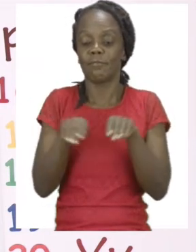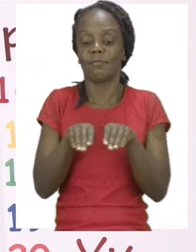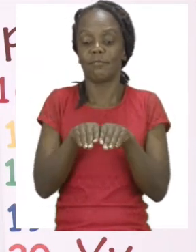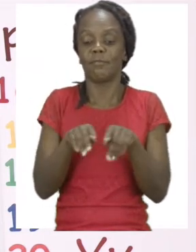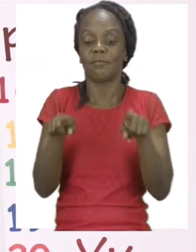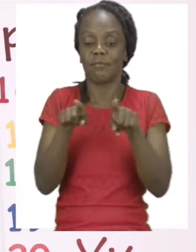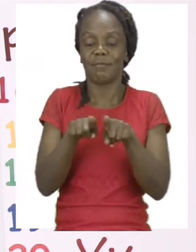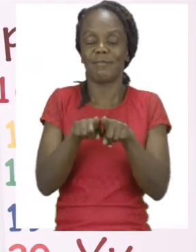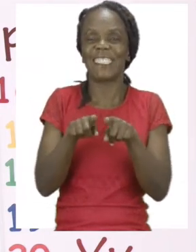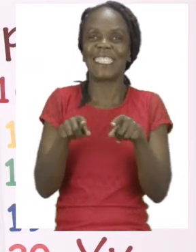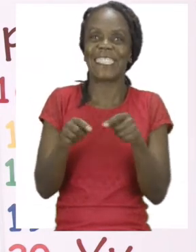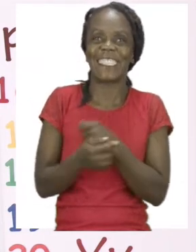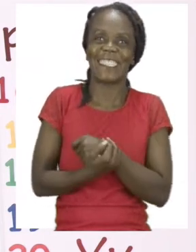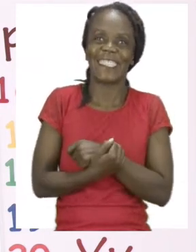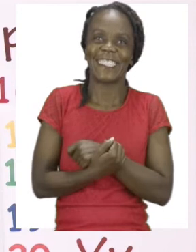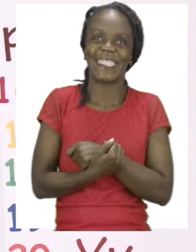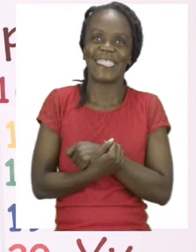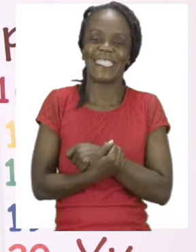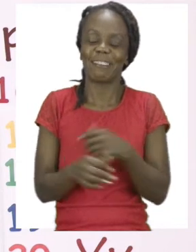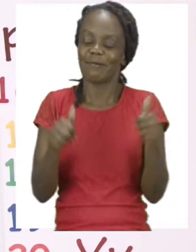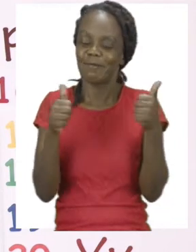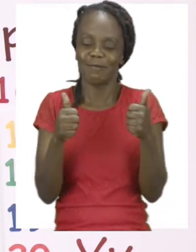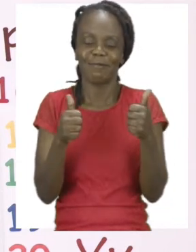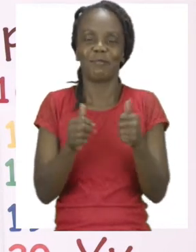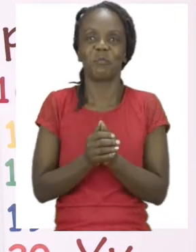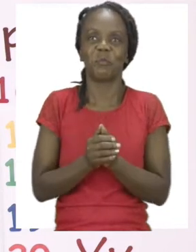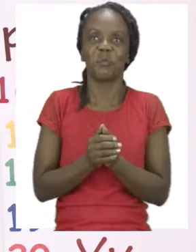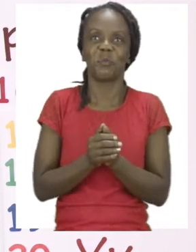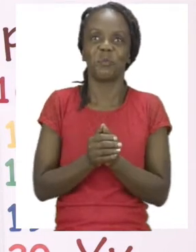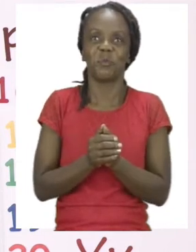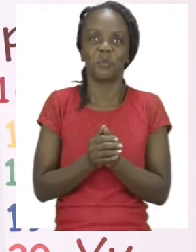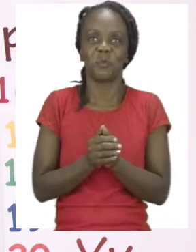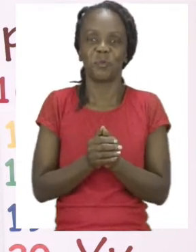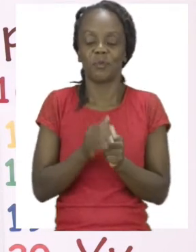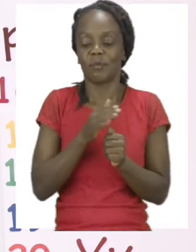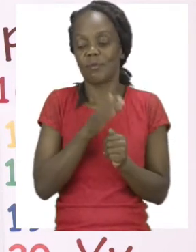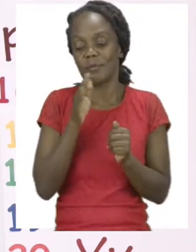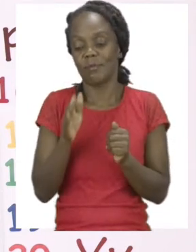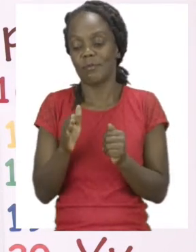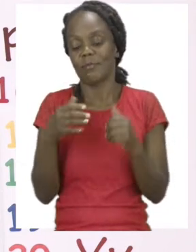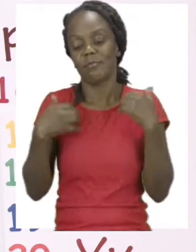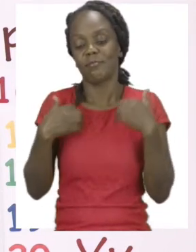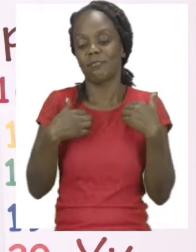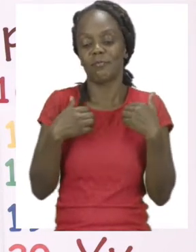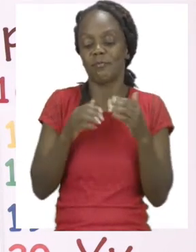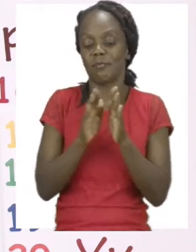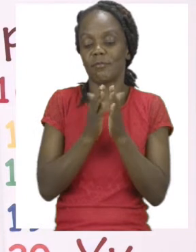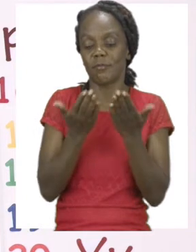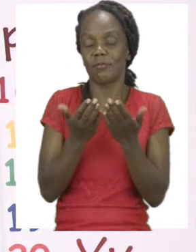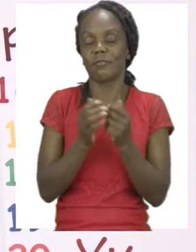Well done. Good job. Now let's take a look at the next emotion in our booklet.